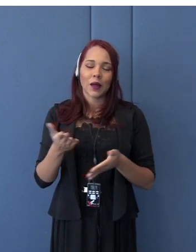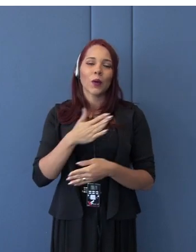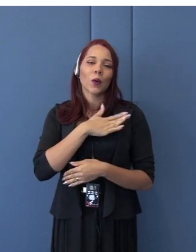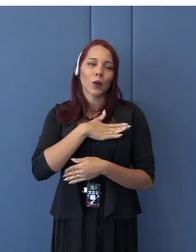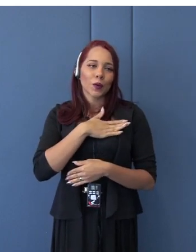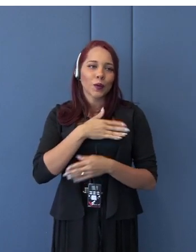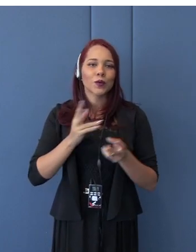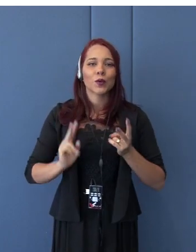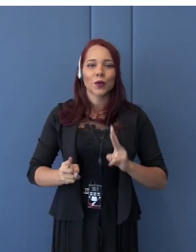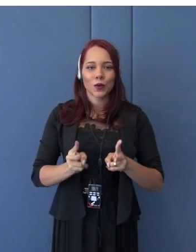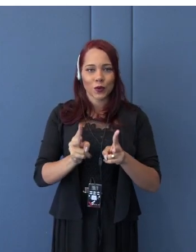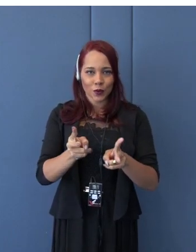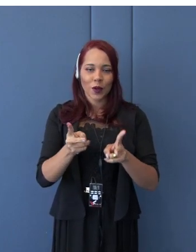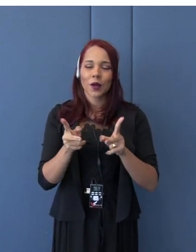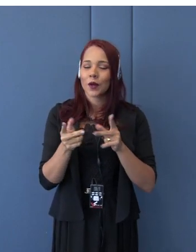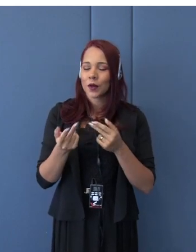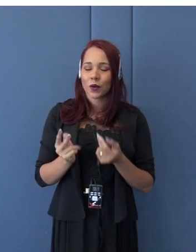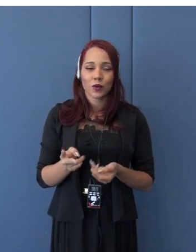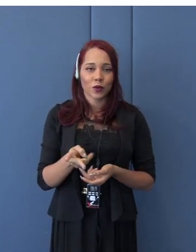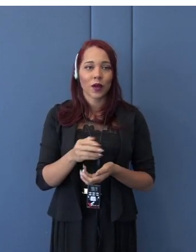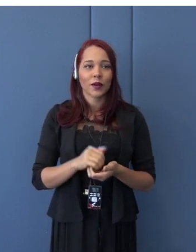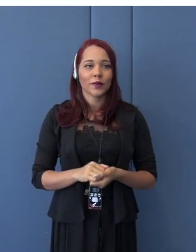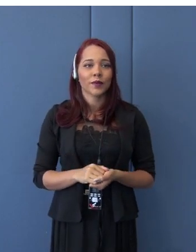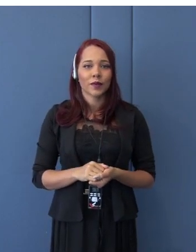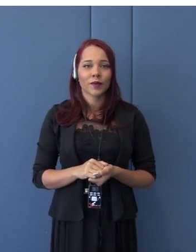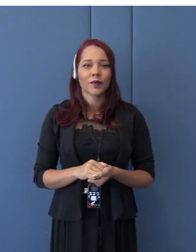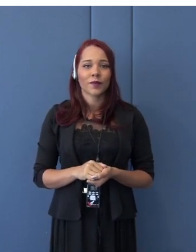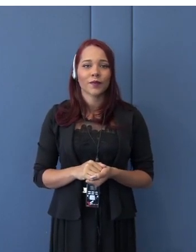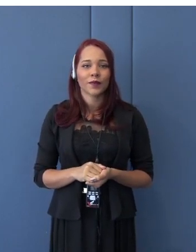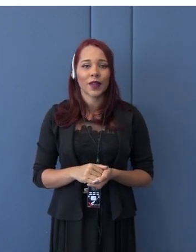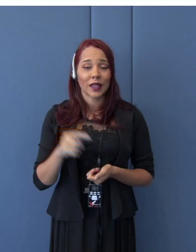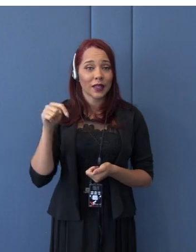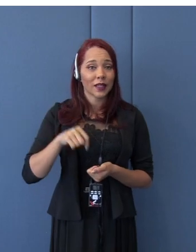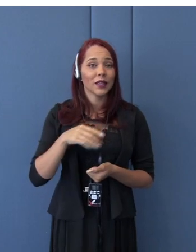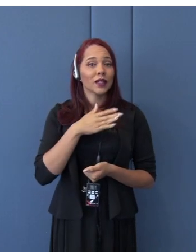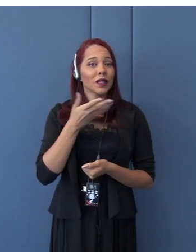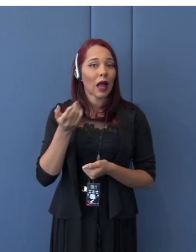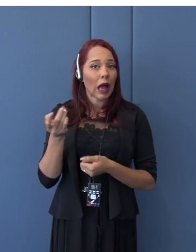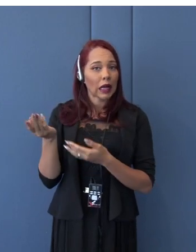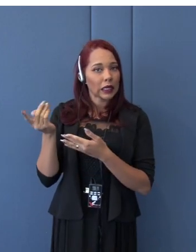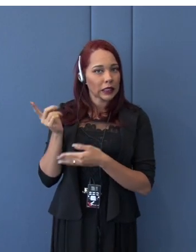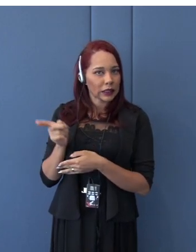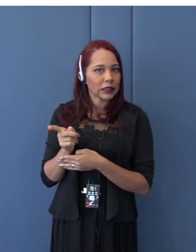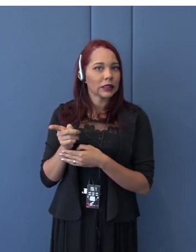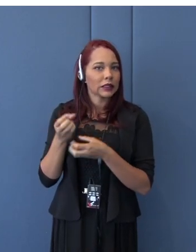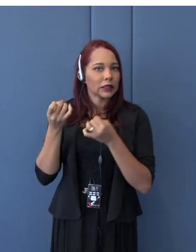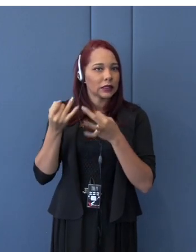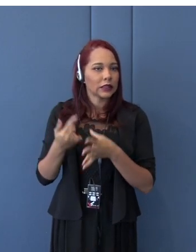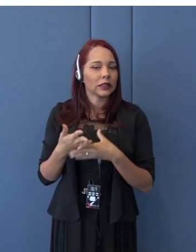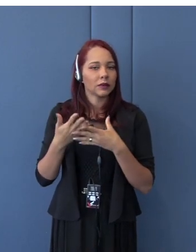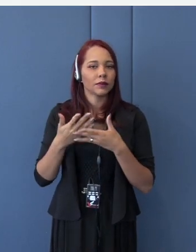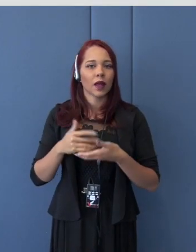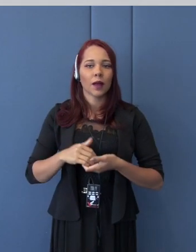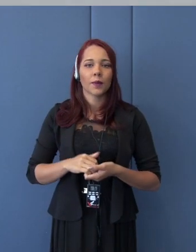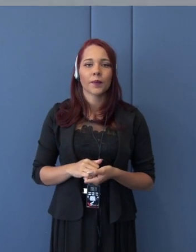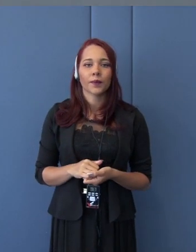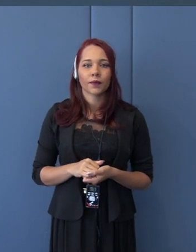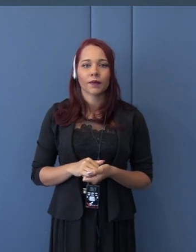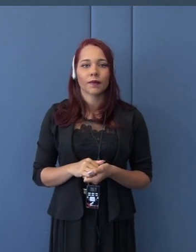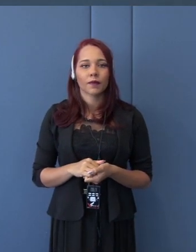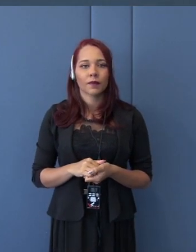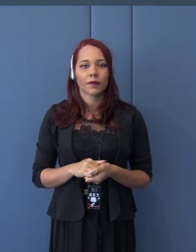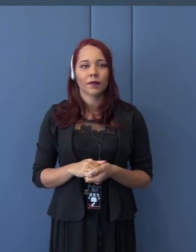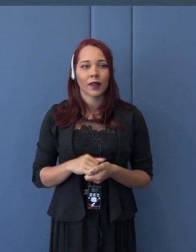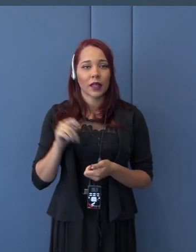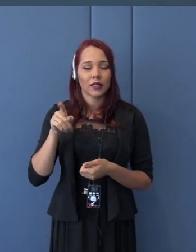this. And here, I'd like to stress that, you know, this is Mercosur, which